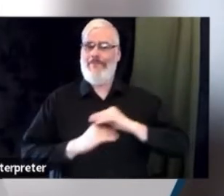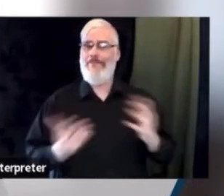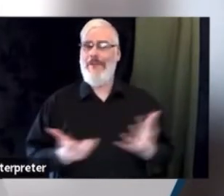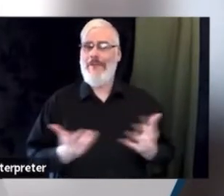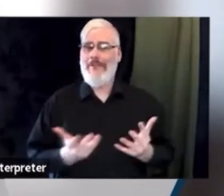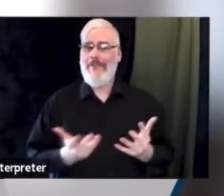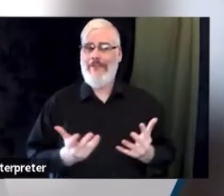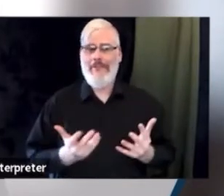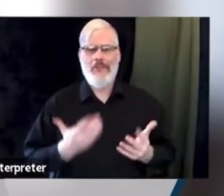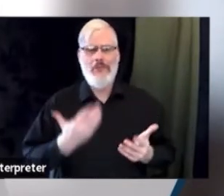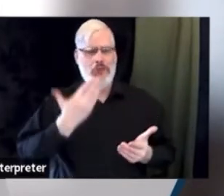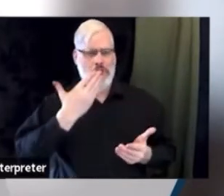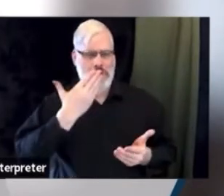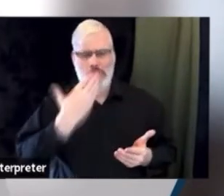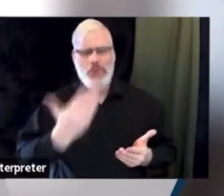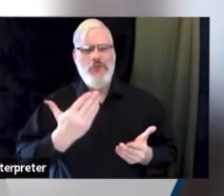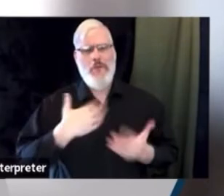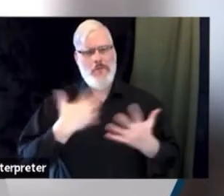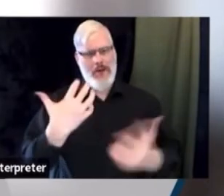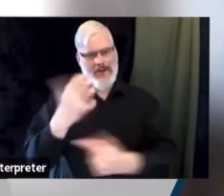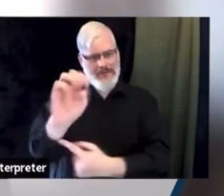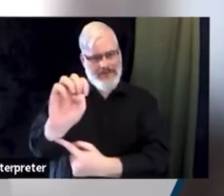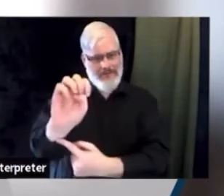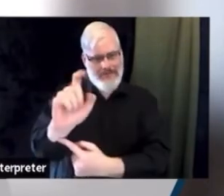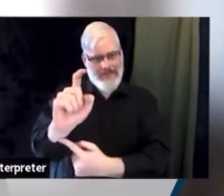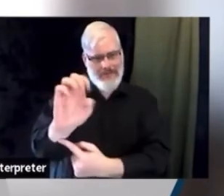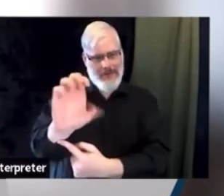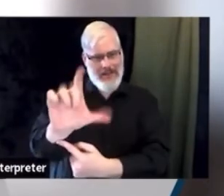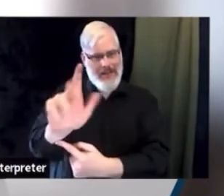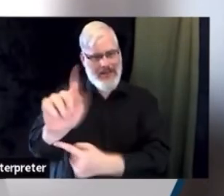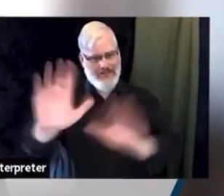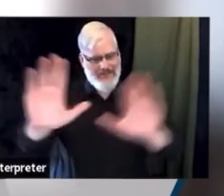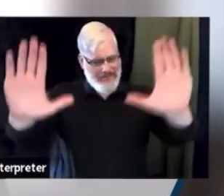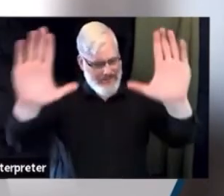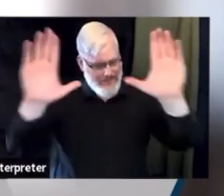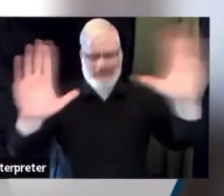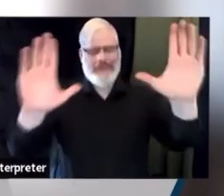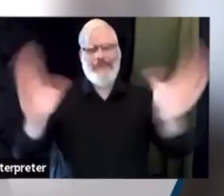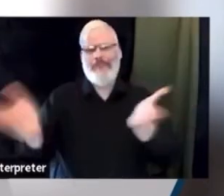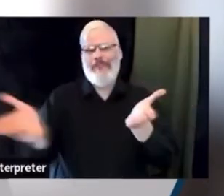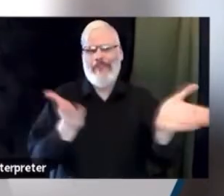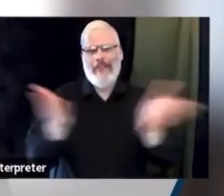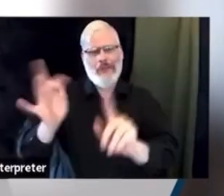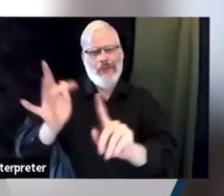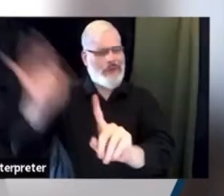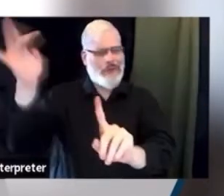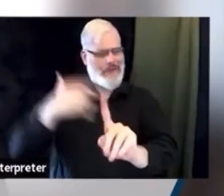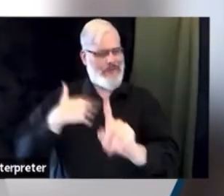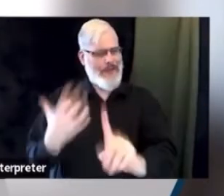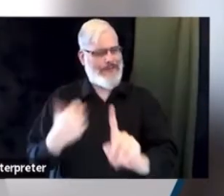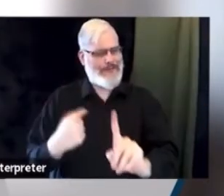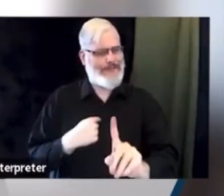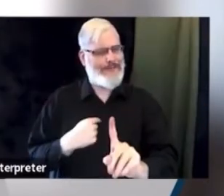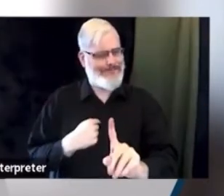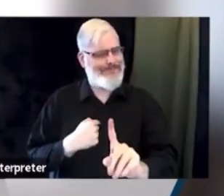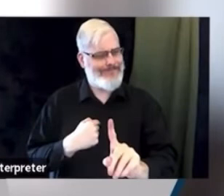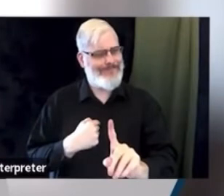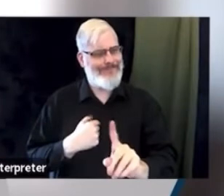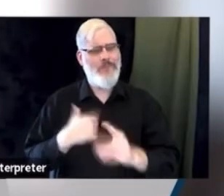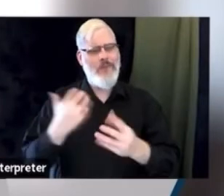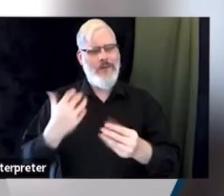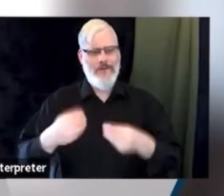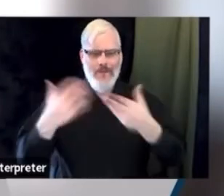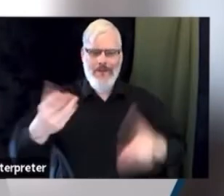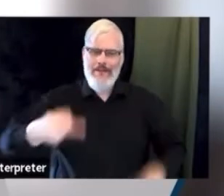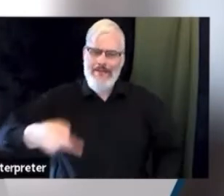continue to deliver fire and EMS services at a high level. With a high aptitude for expertise and technical